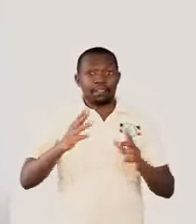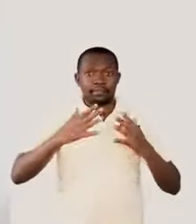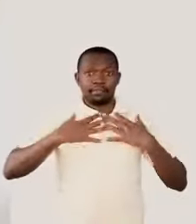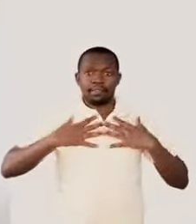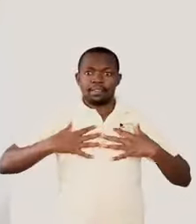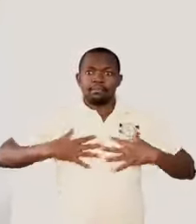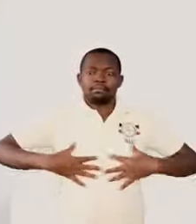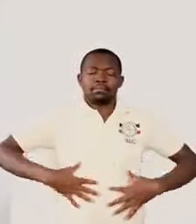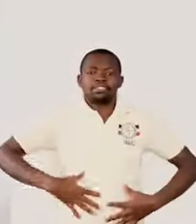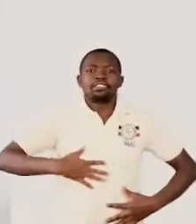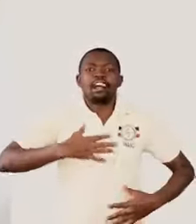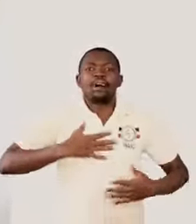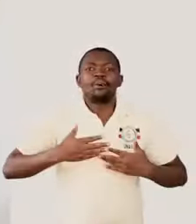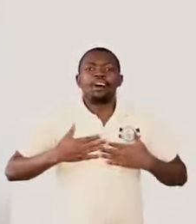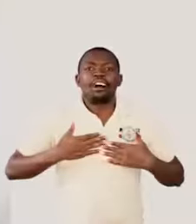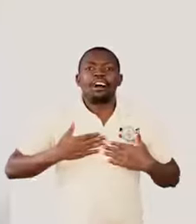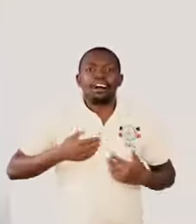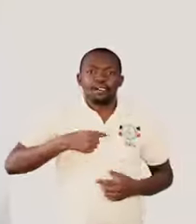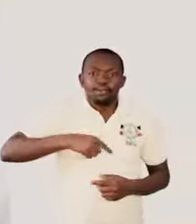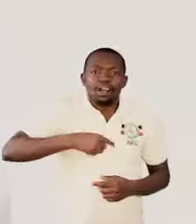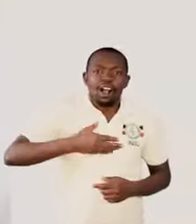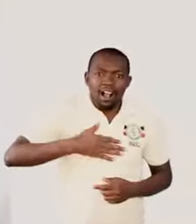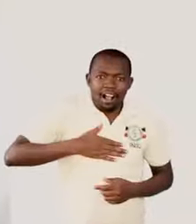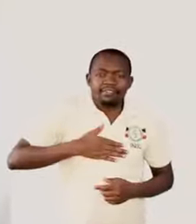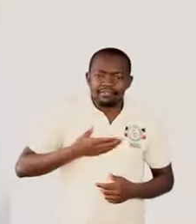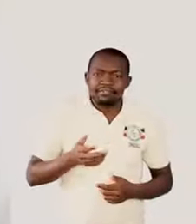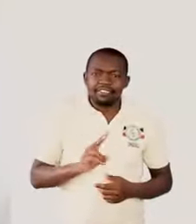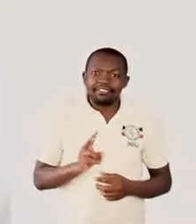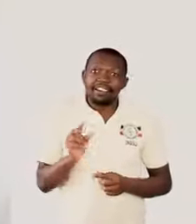there are the processes which are chemical in nature.